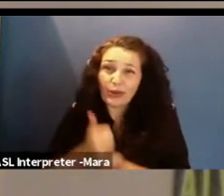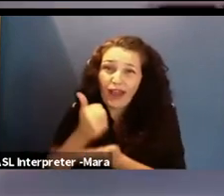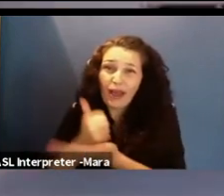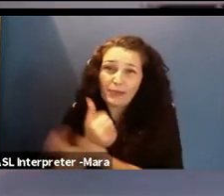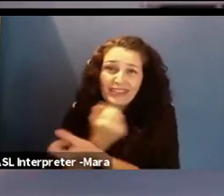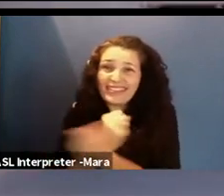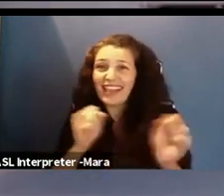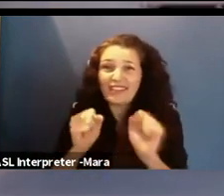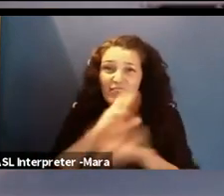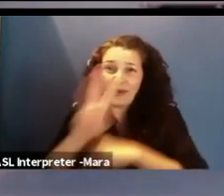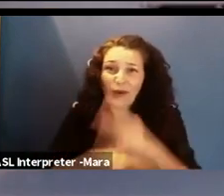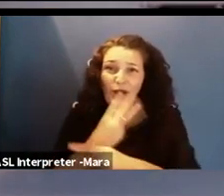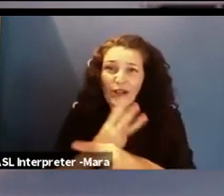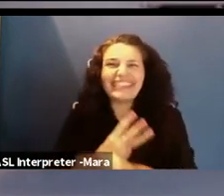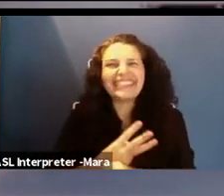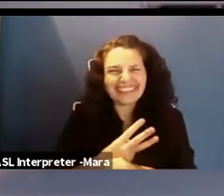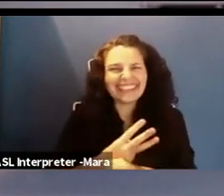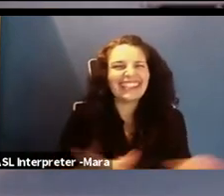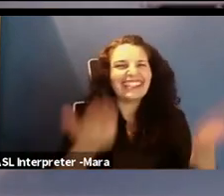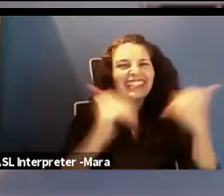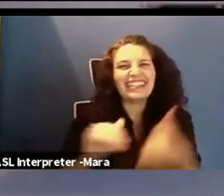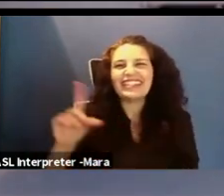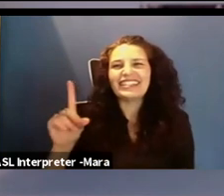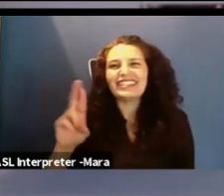Definitely. Dr. Grady, would you like to go next?